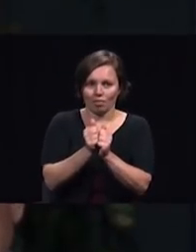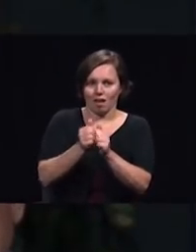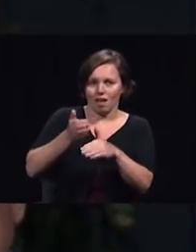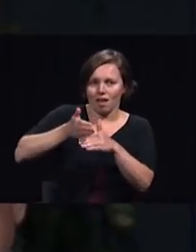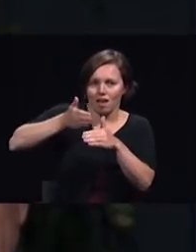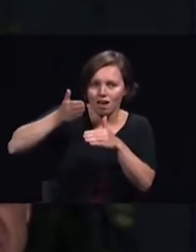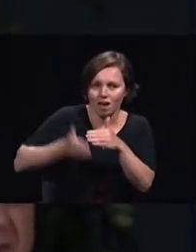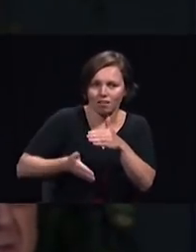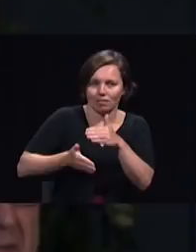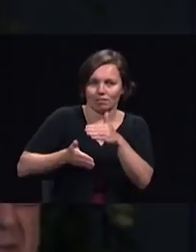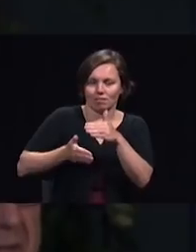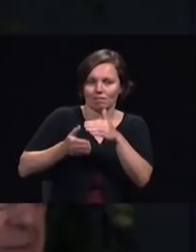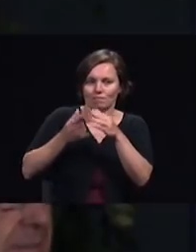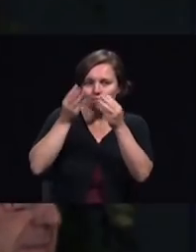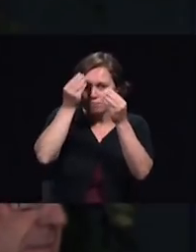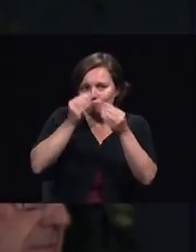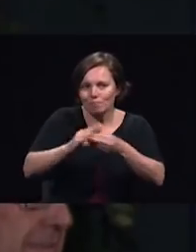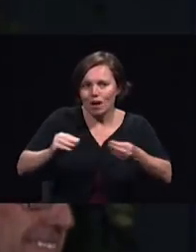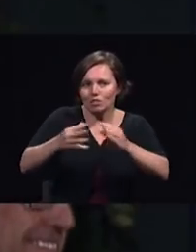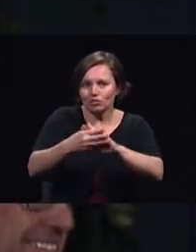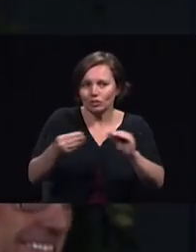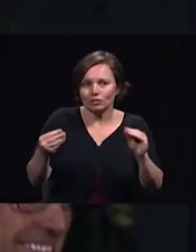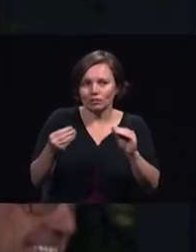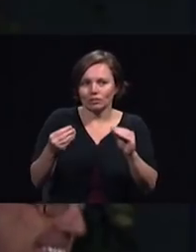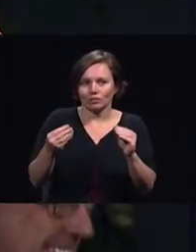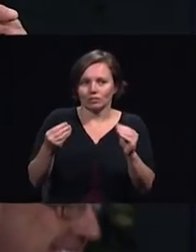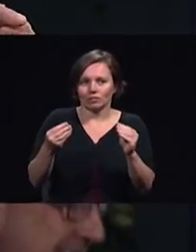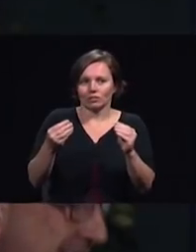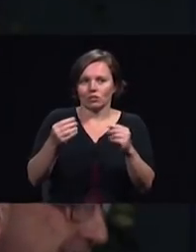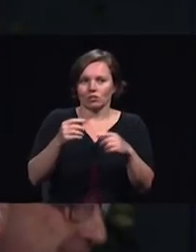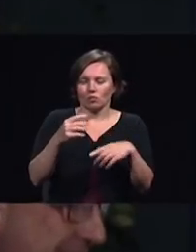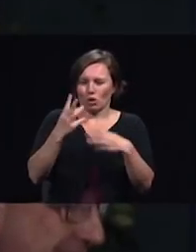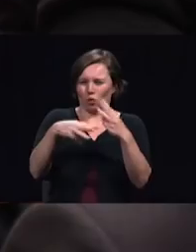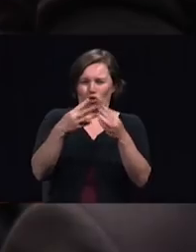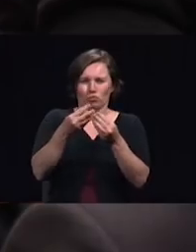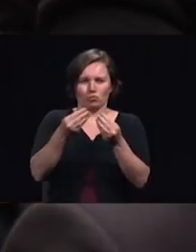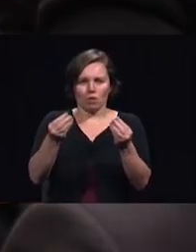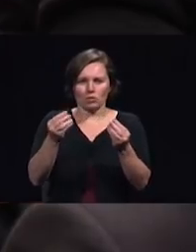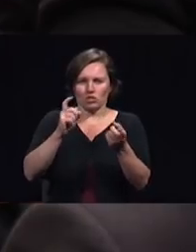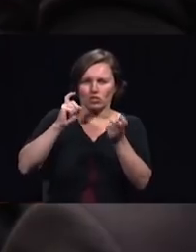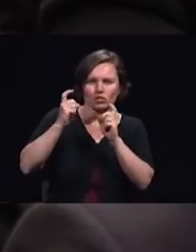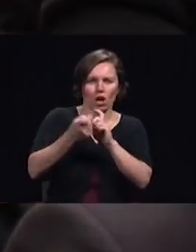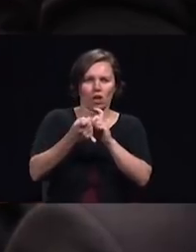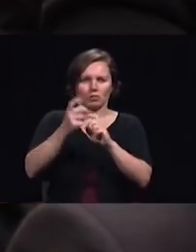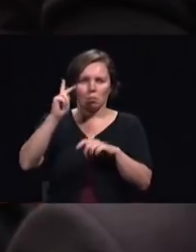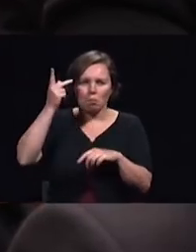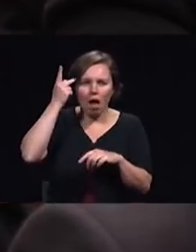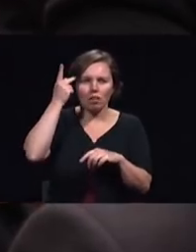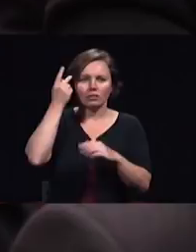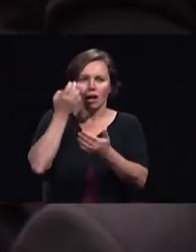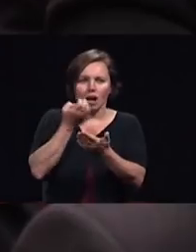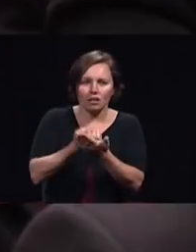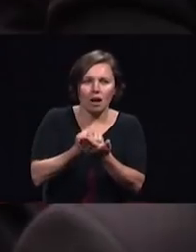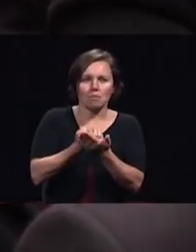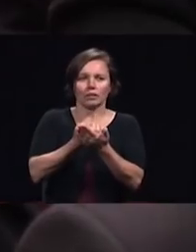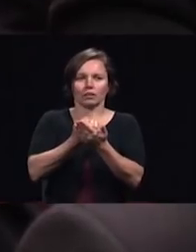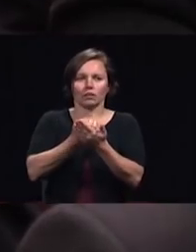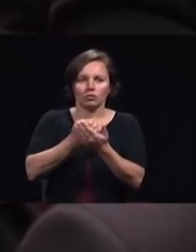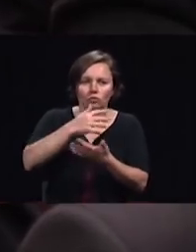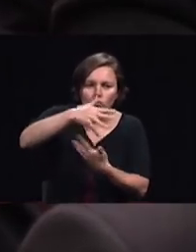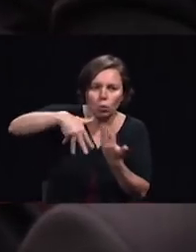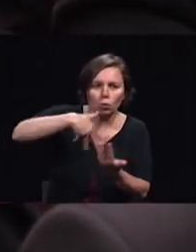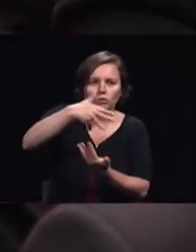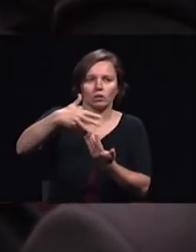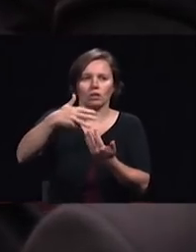is crumbling and changing politically economically socially culturally ecumenically and